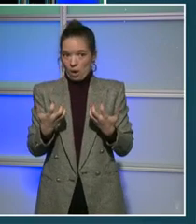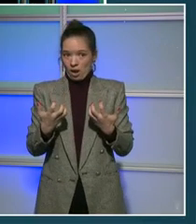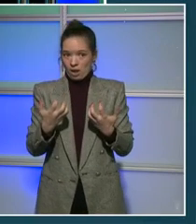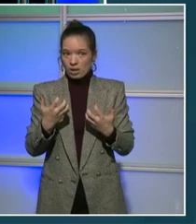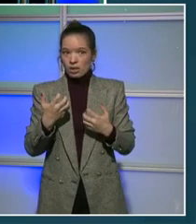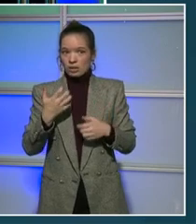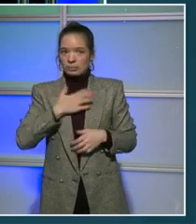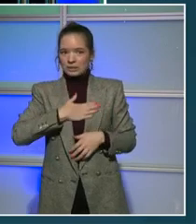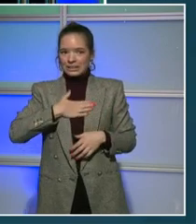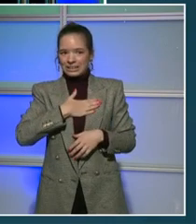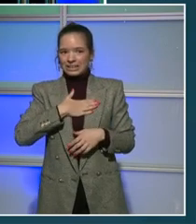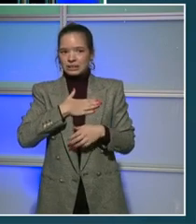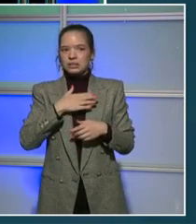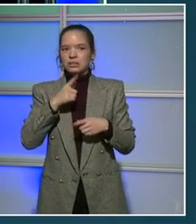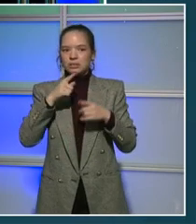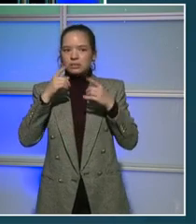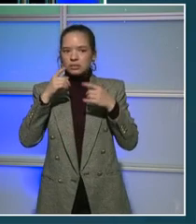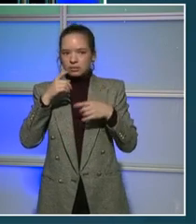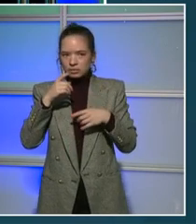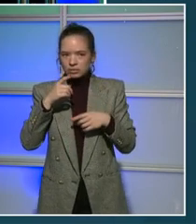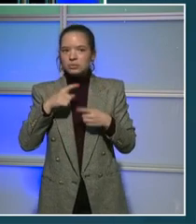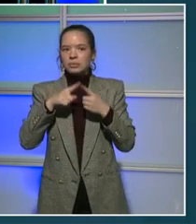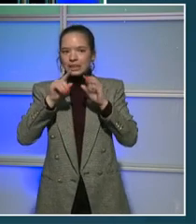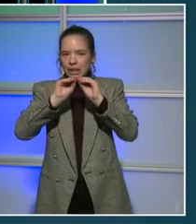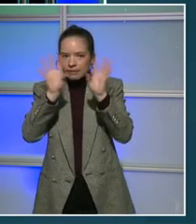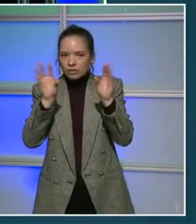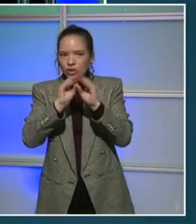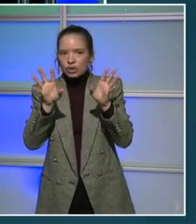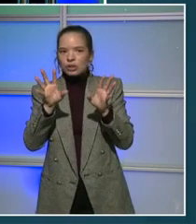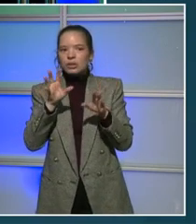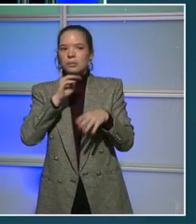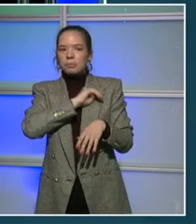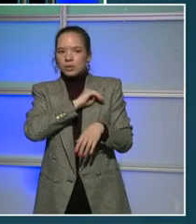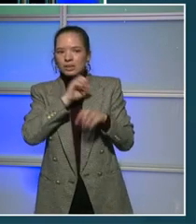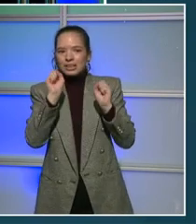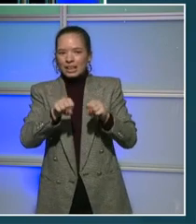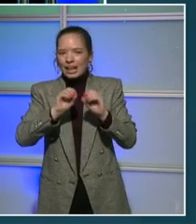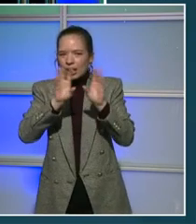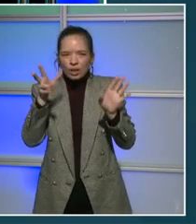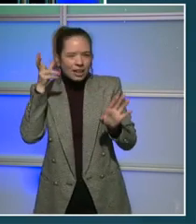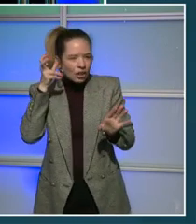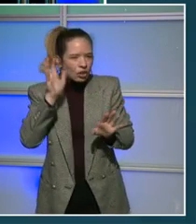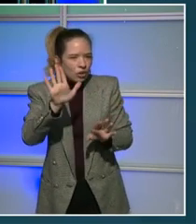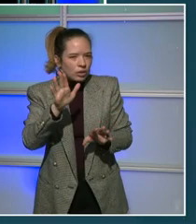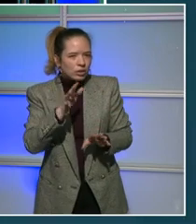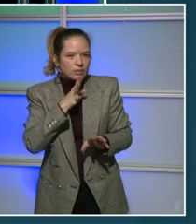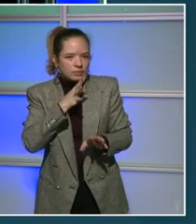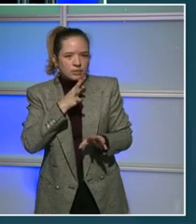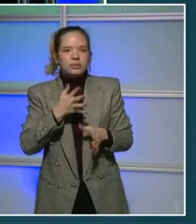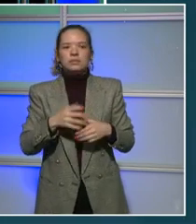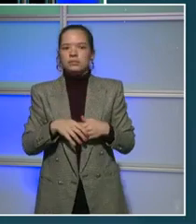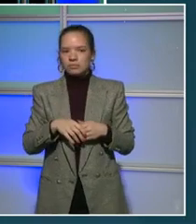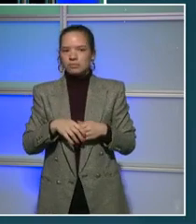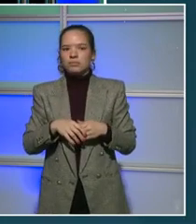clearly on your budget priorities. Now, before we get to the game, our deputy mayors traveled across the district to share a little bit more